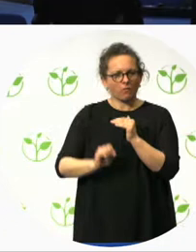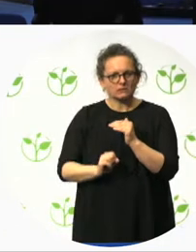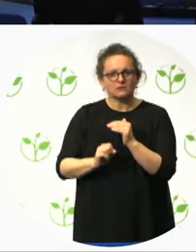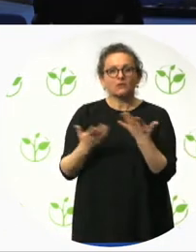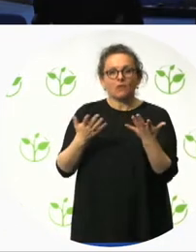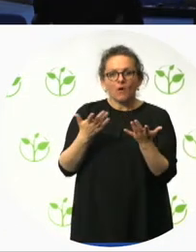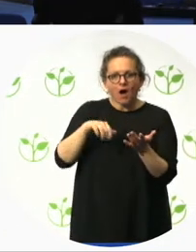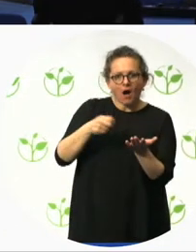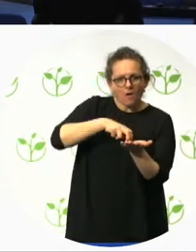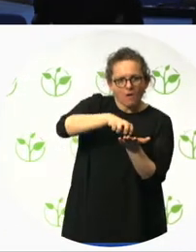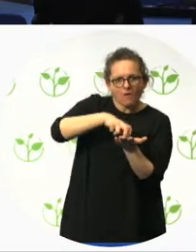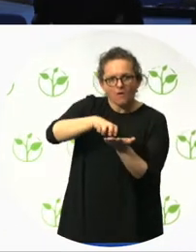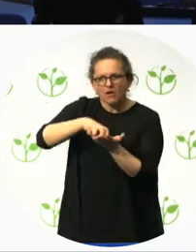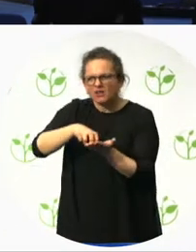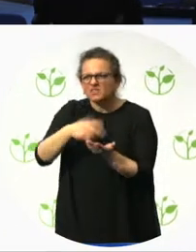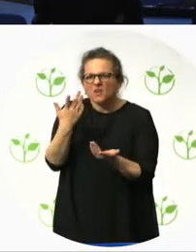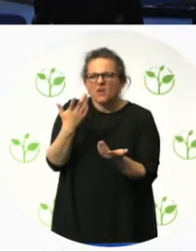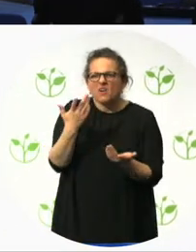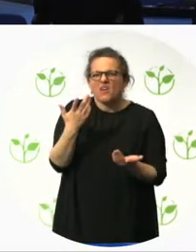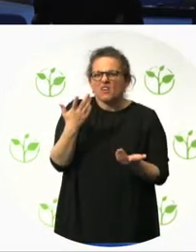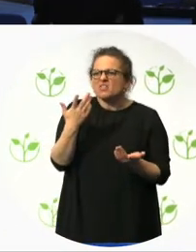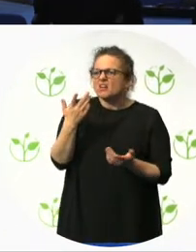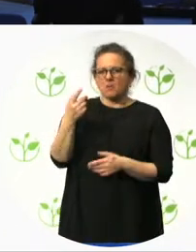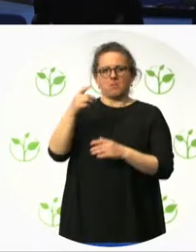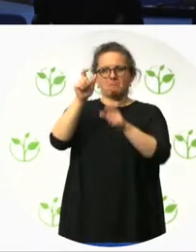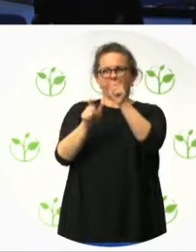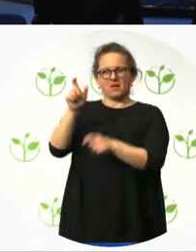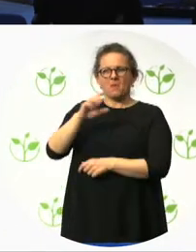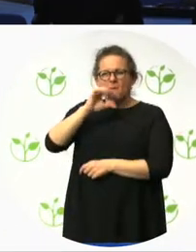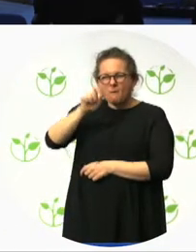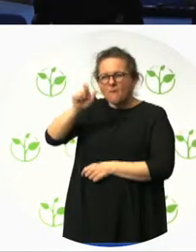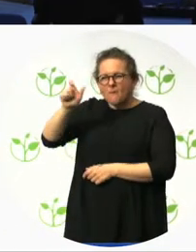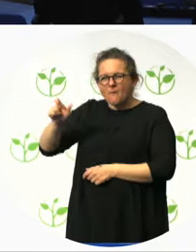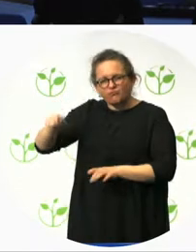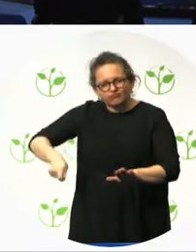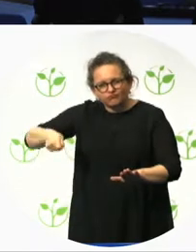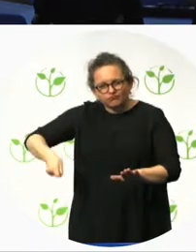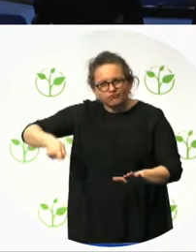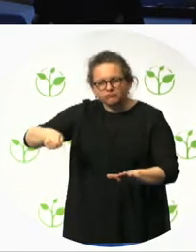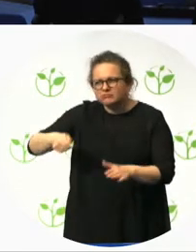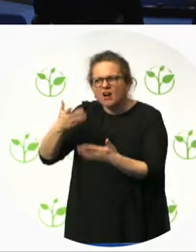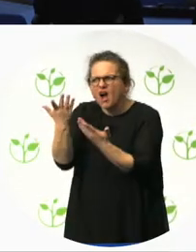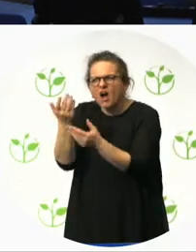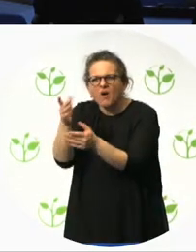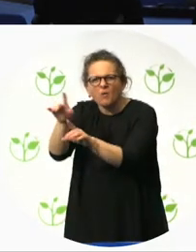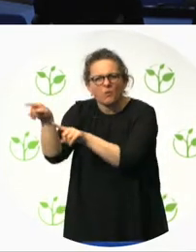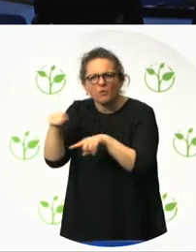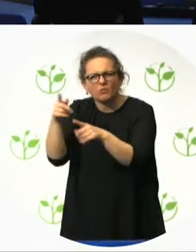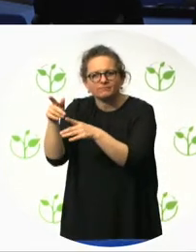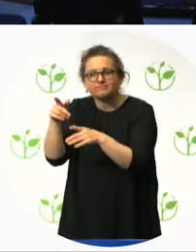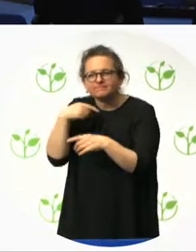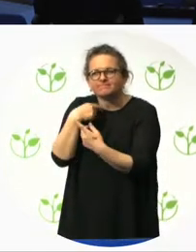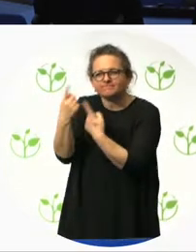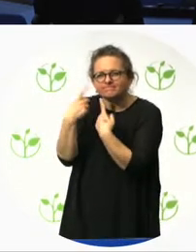this field, it was very often that there were projects done, that there were accessible routes, hiking